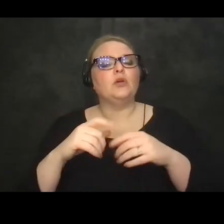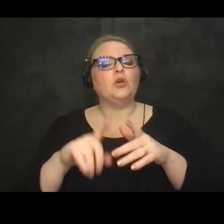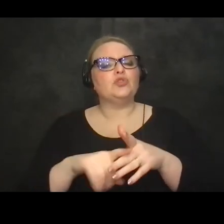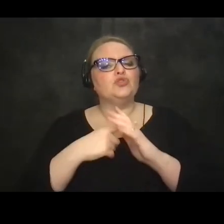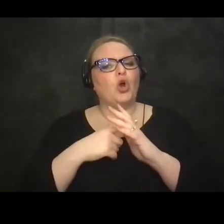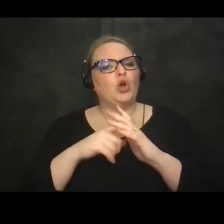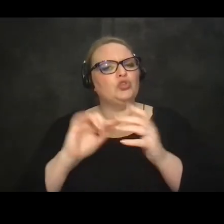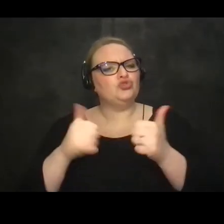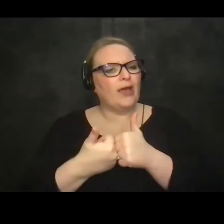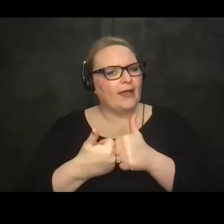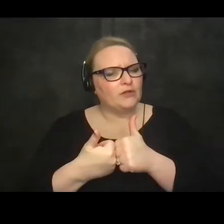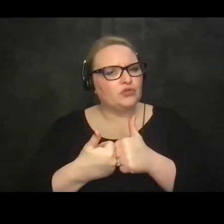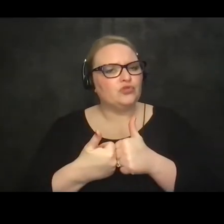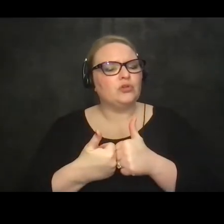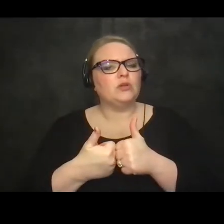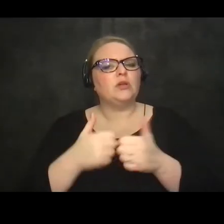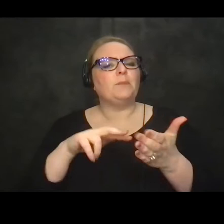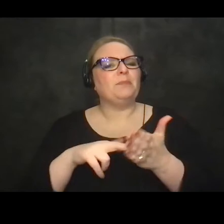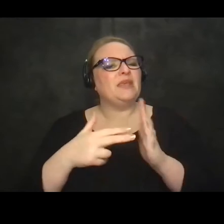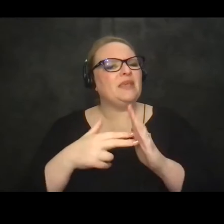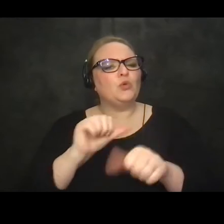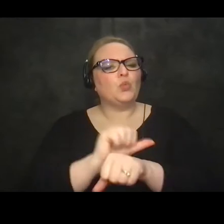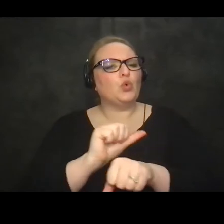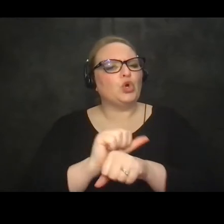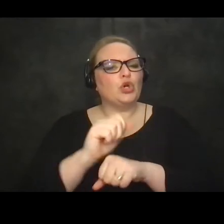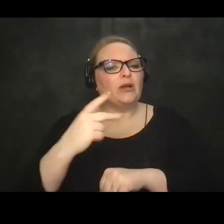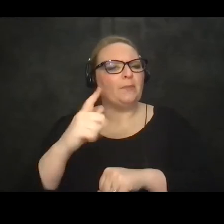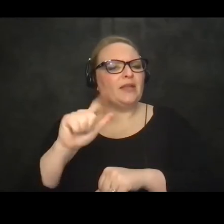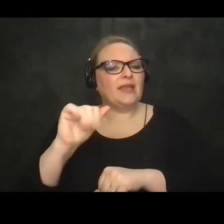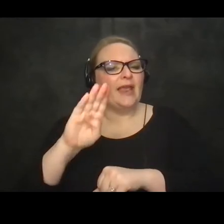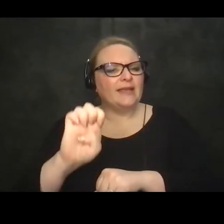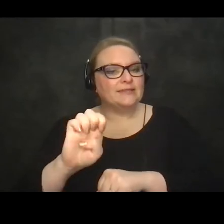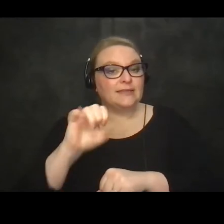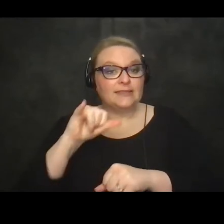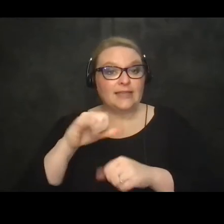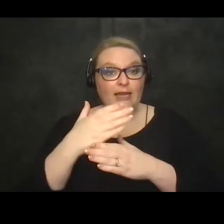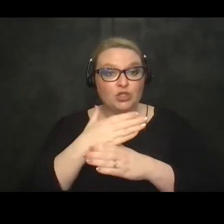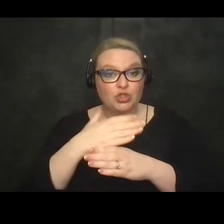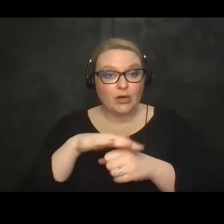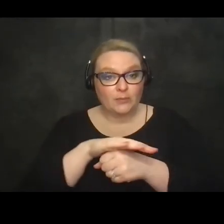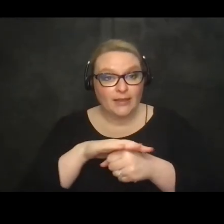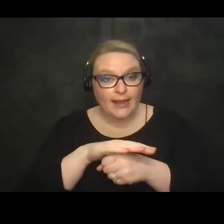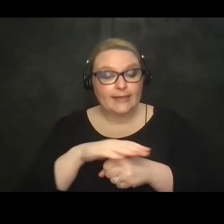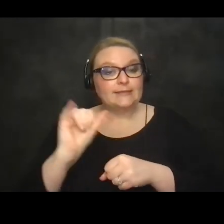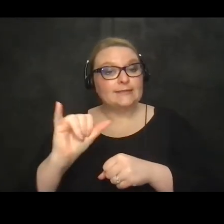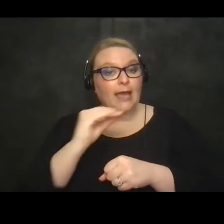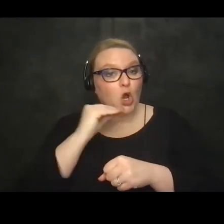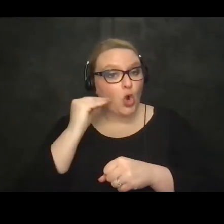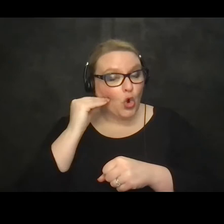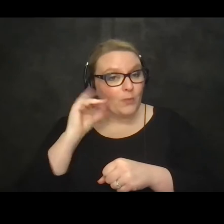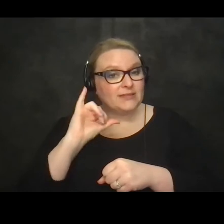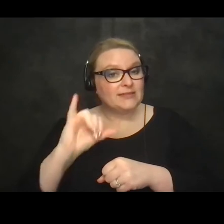challenged as to what do we mean by a workplace uh is that a shared space is that the home is that the office is